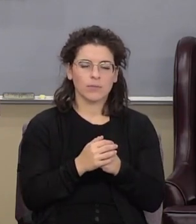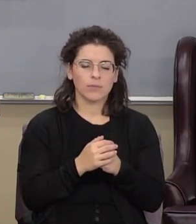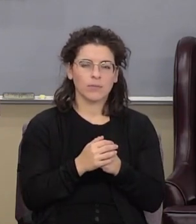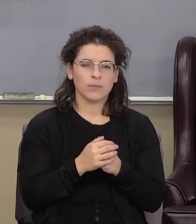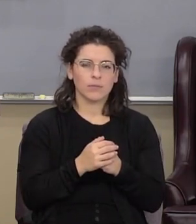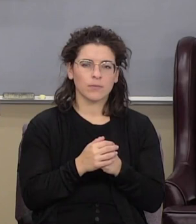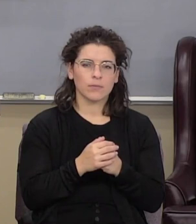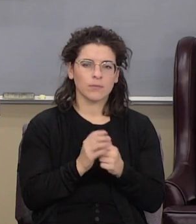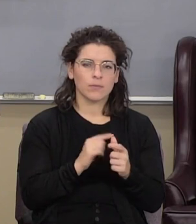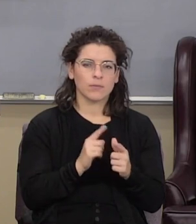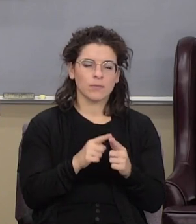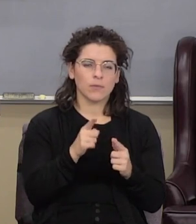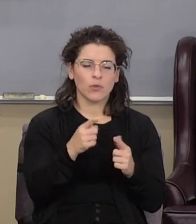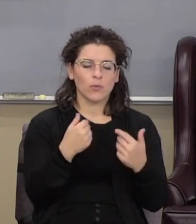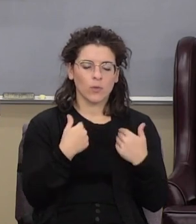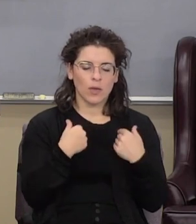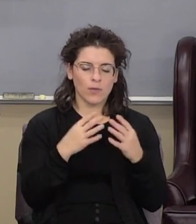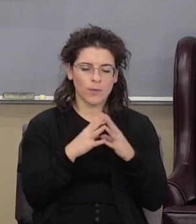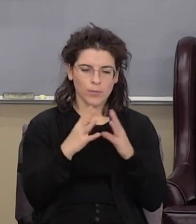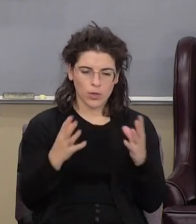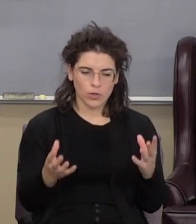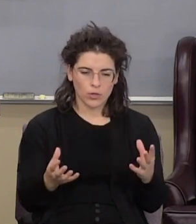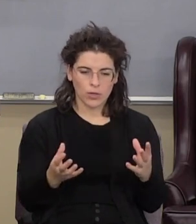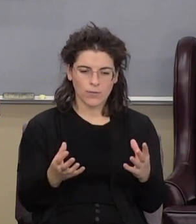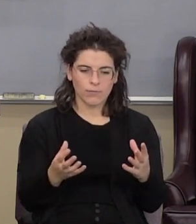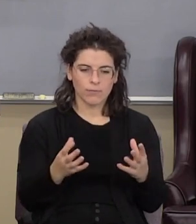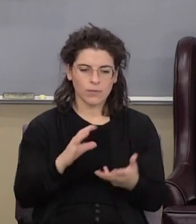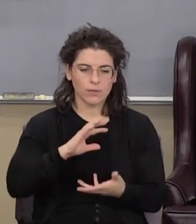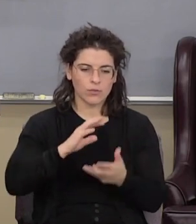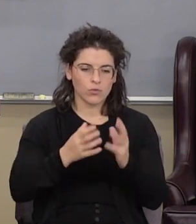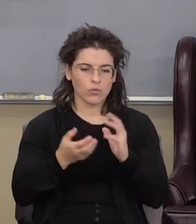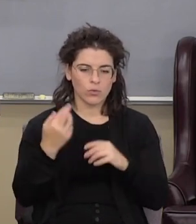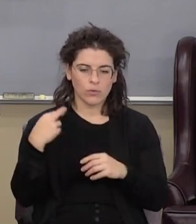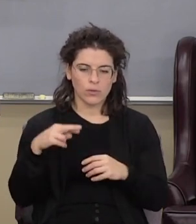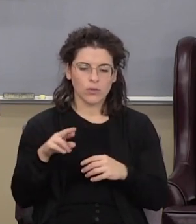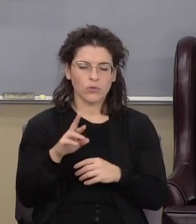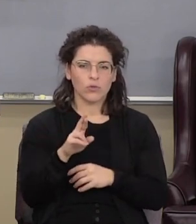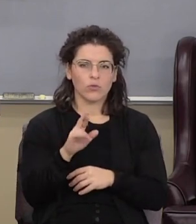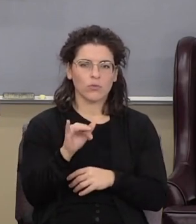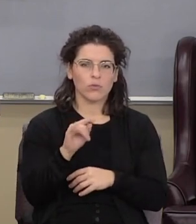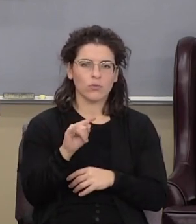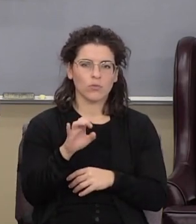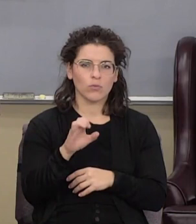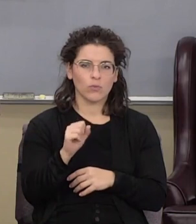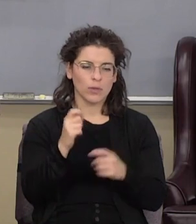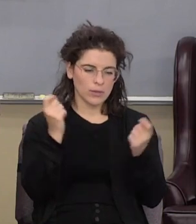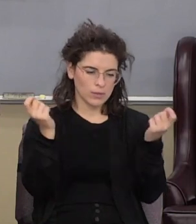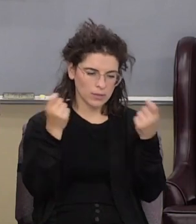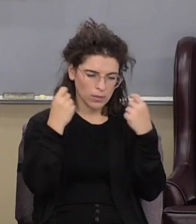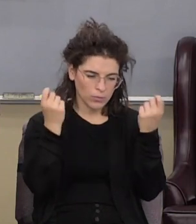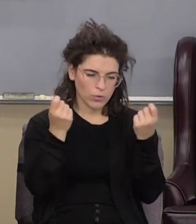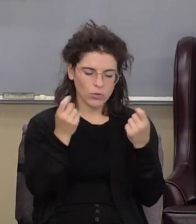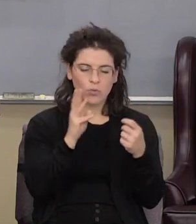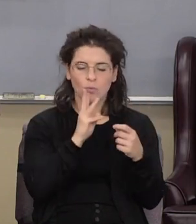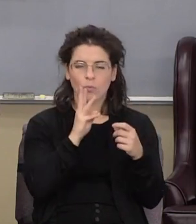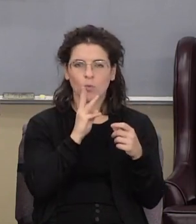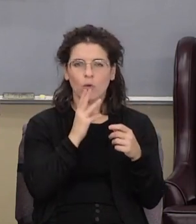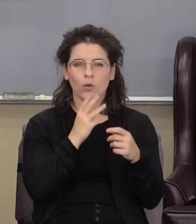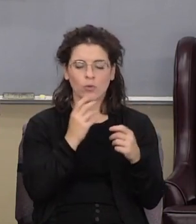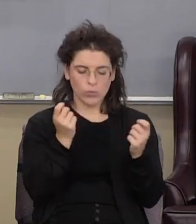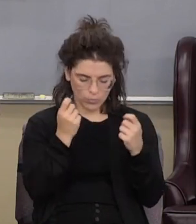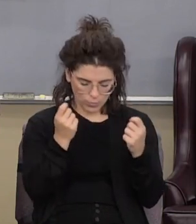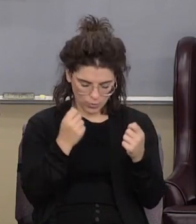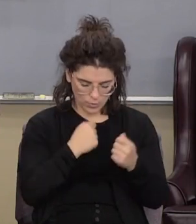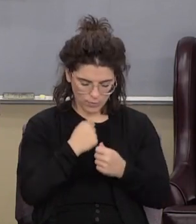then you wind up with a bunch of distorted religious rites water ceremonies confessing